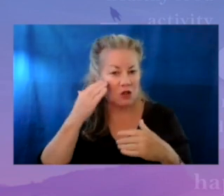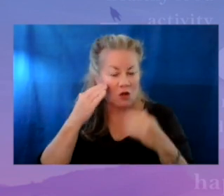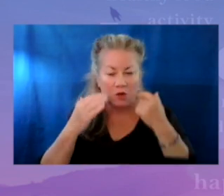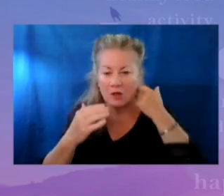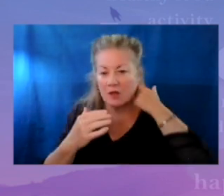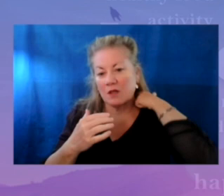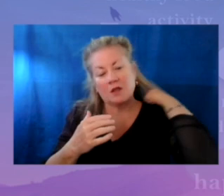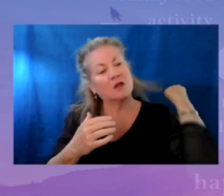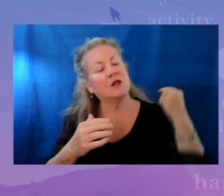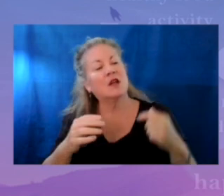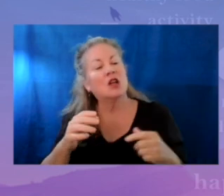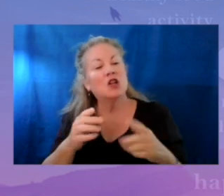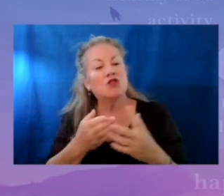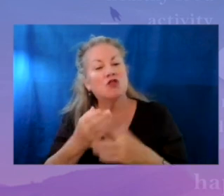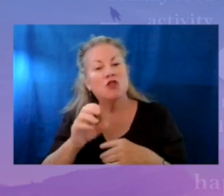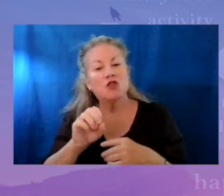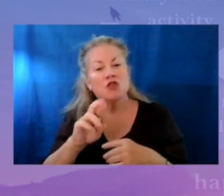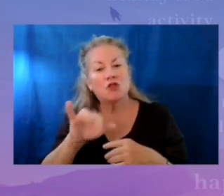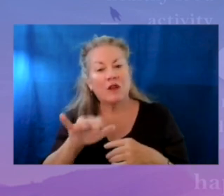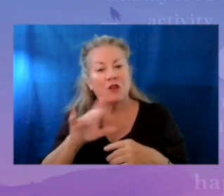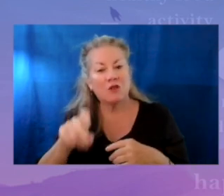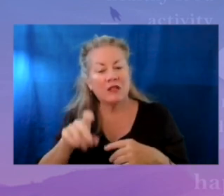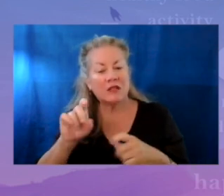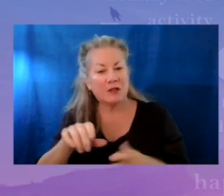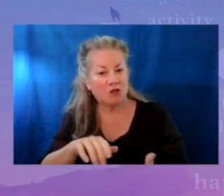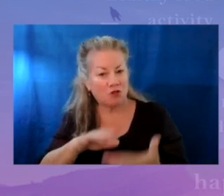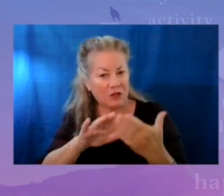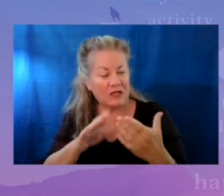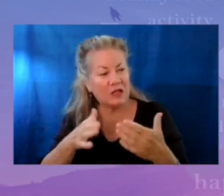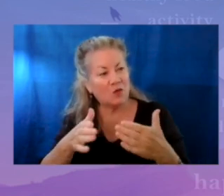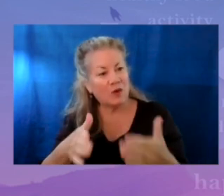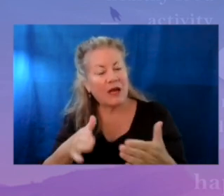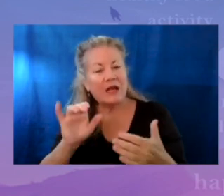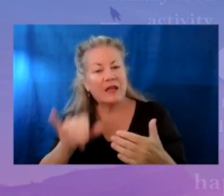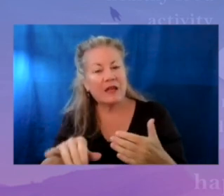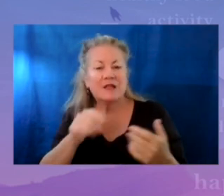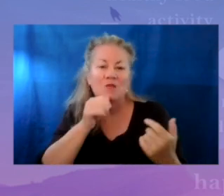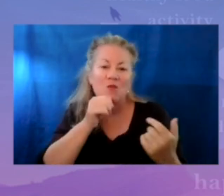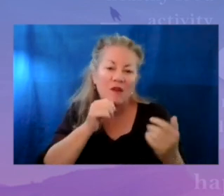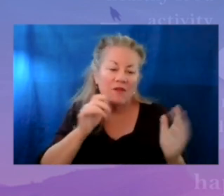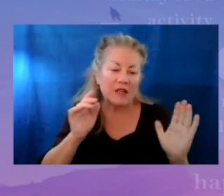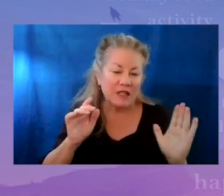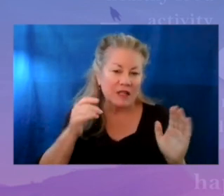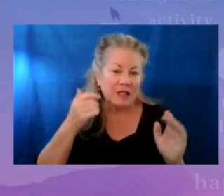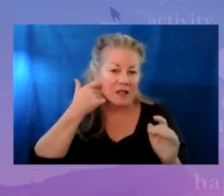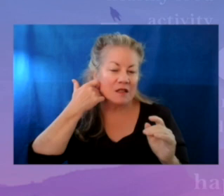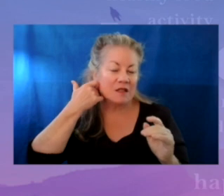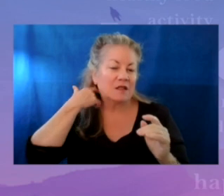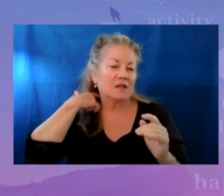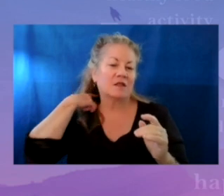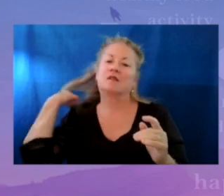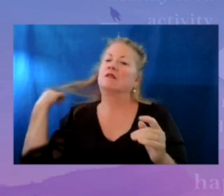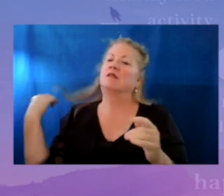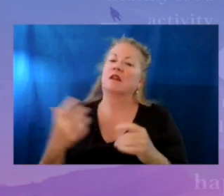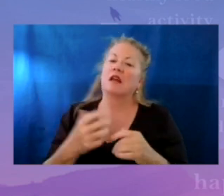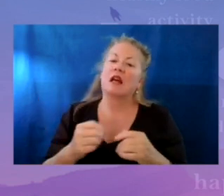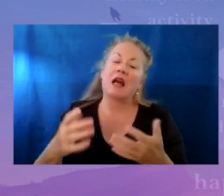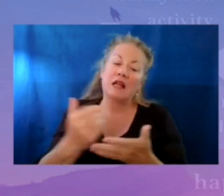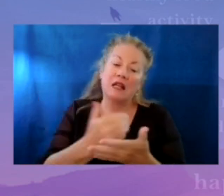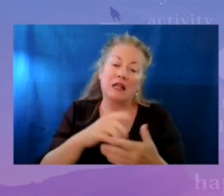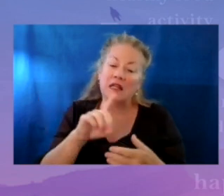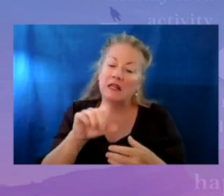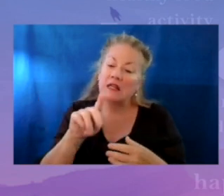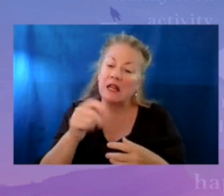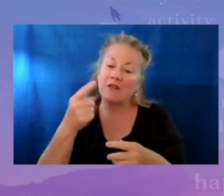survey, students can have their needs be addressed in a way that is private, as well as having collective